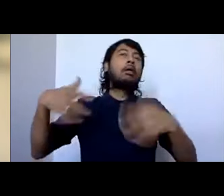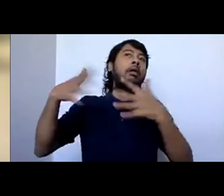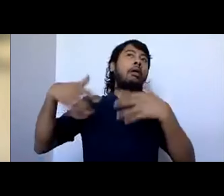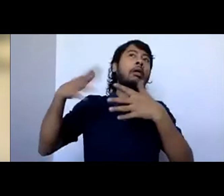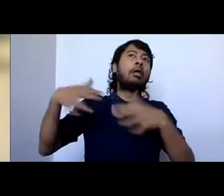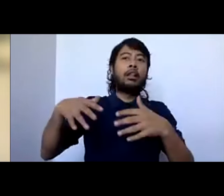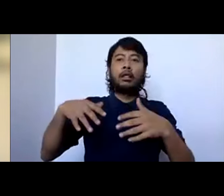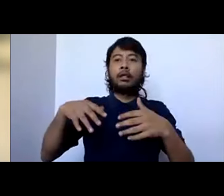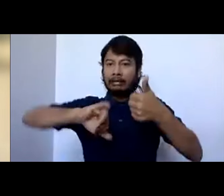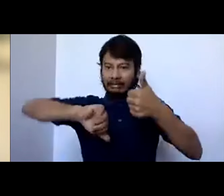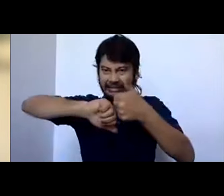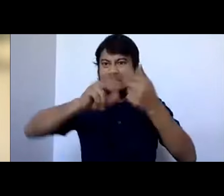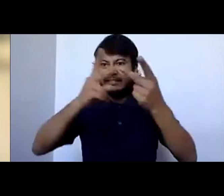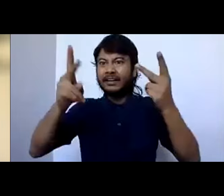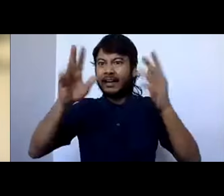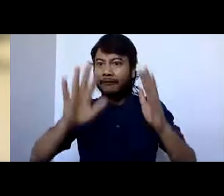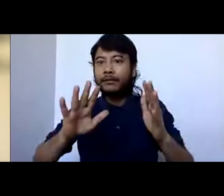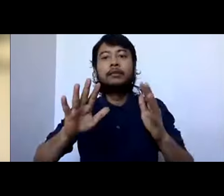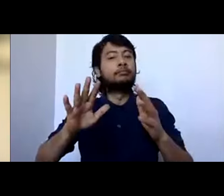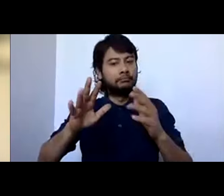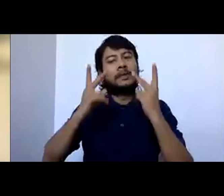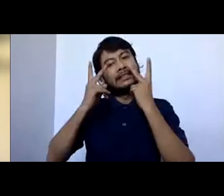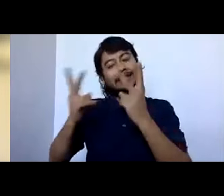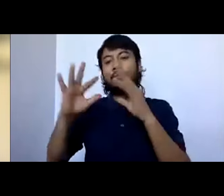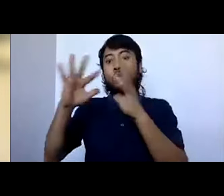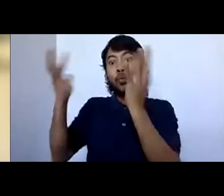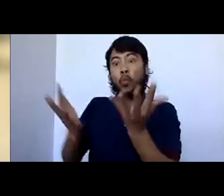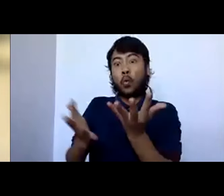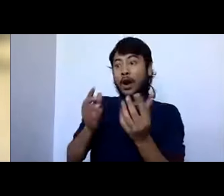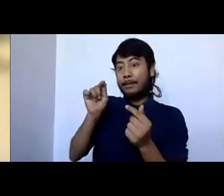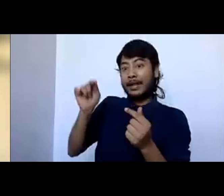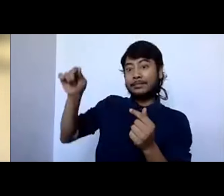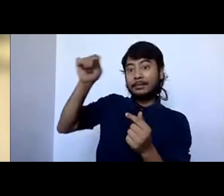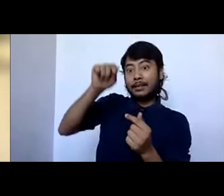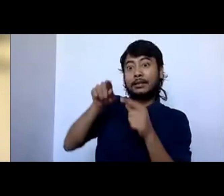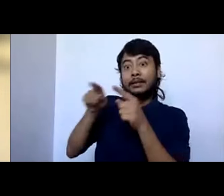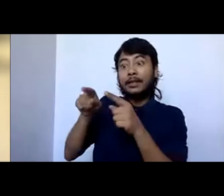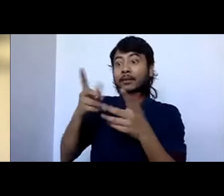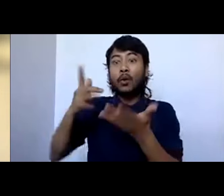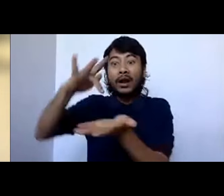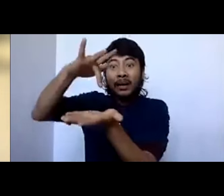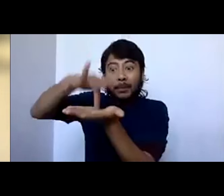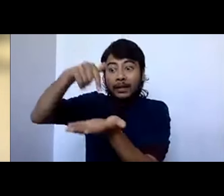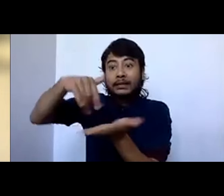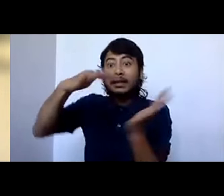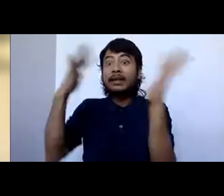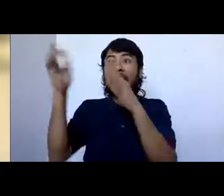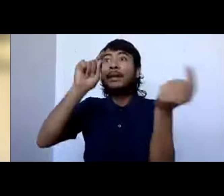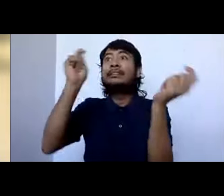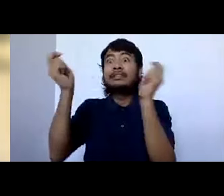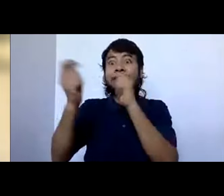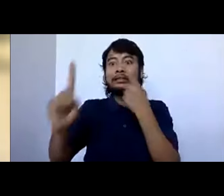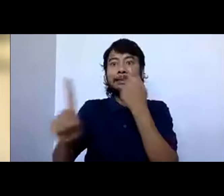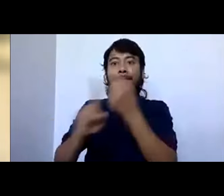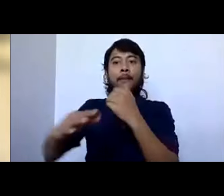far away. And I think it is important and appropriate that the national planning scenarios include the surge capacity